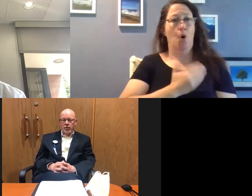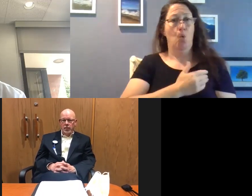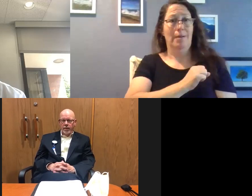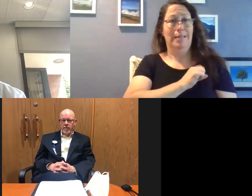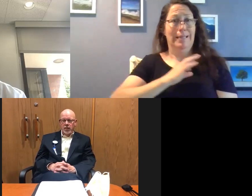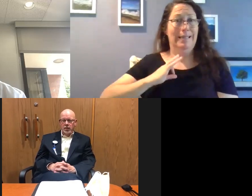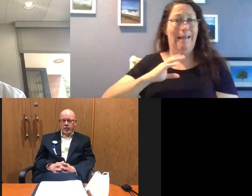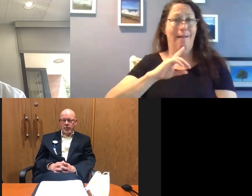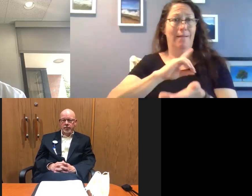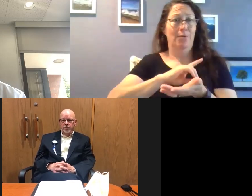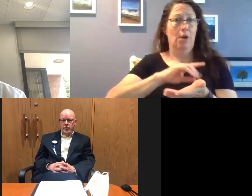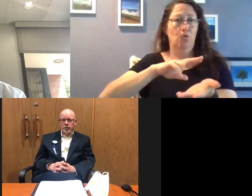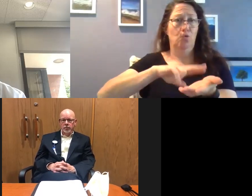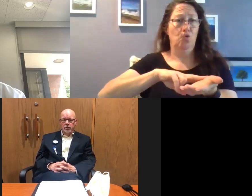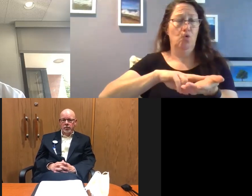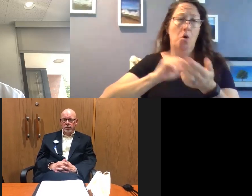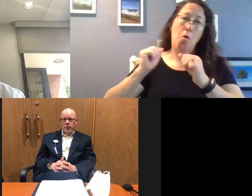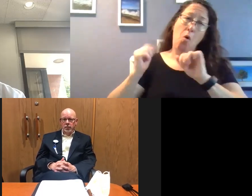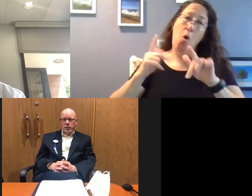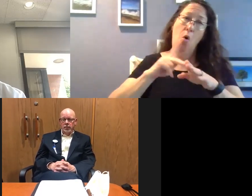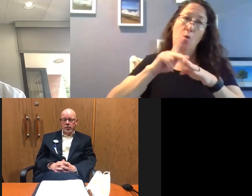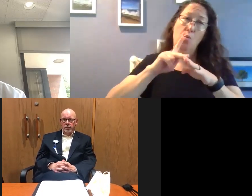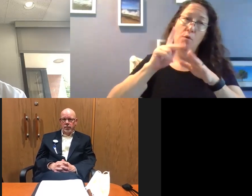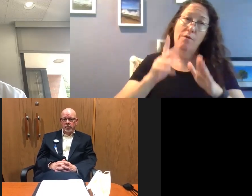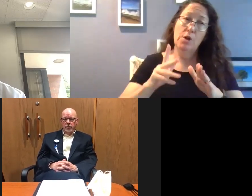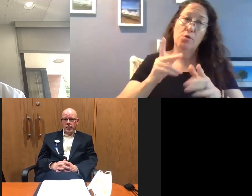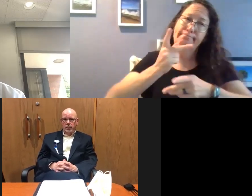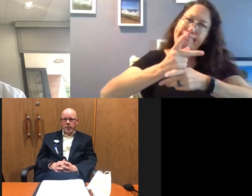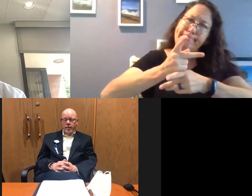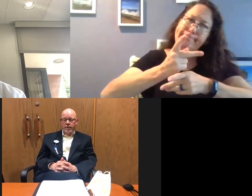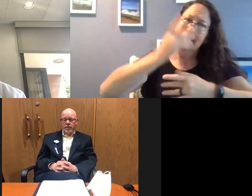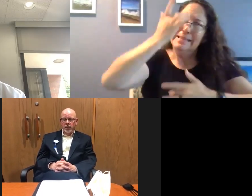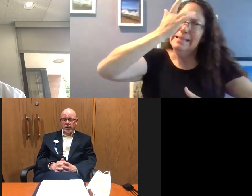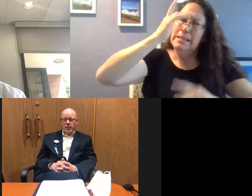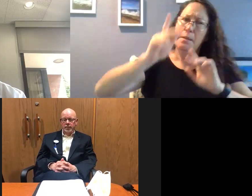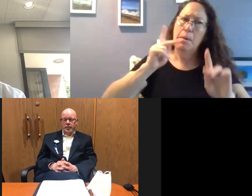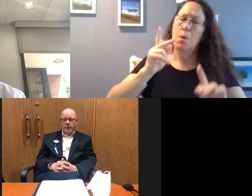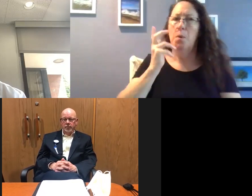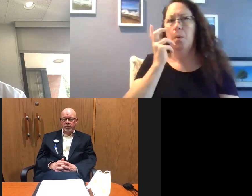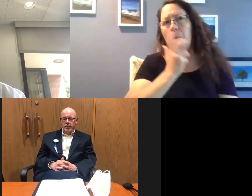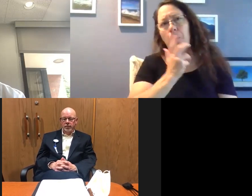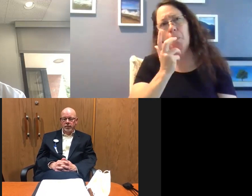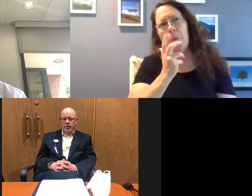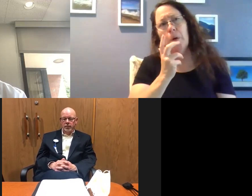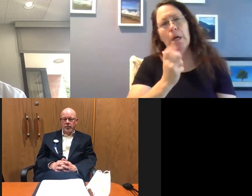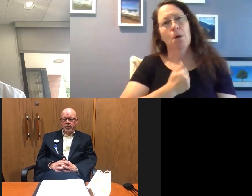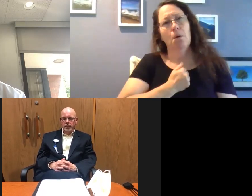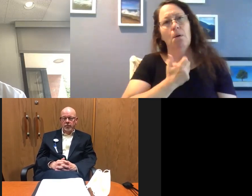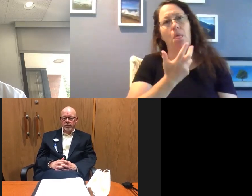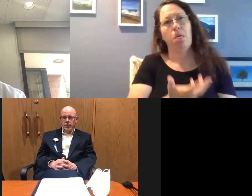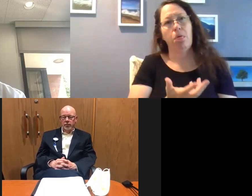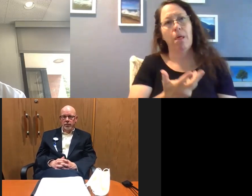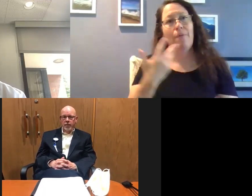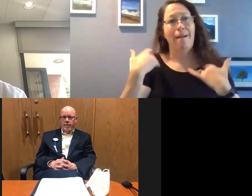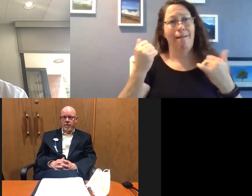uh, physicians, nurses, and all the professionals that are caring for these people. It, uh, it's really taxed the healthcare